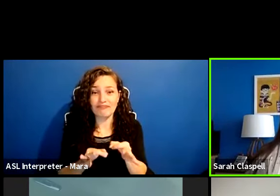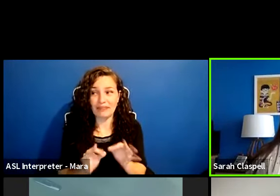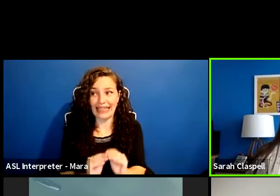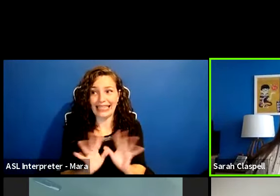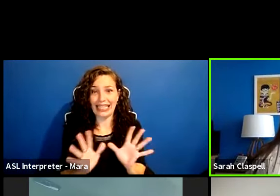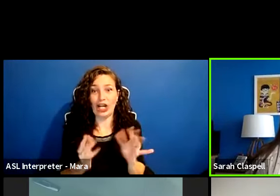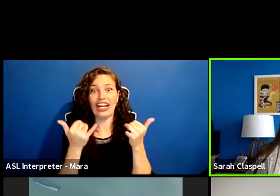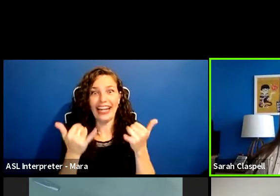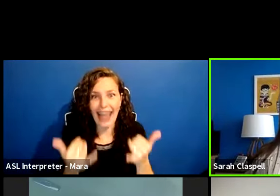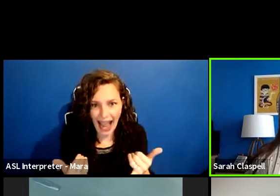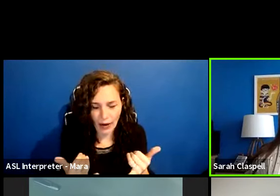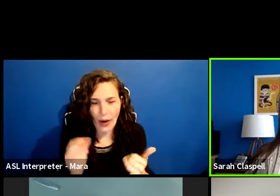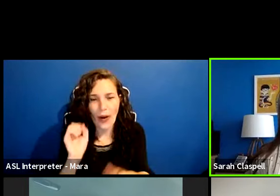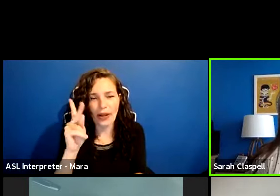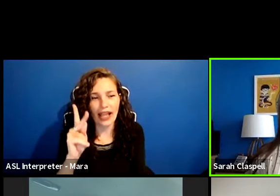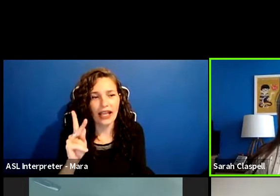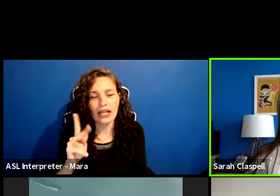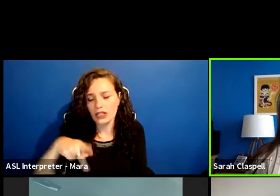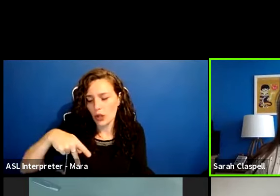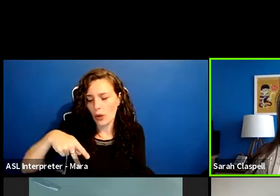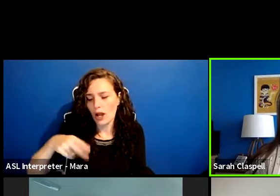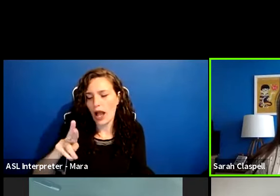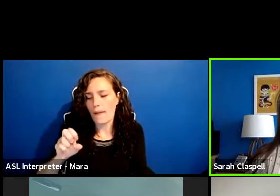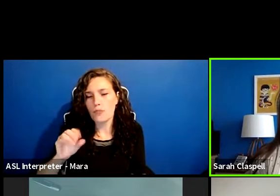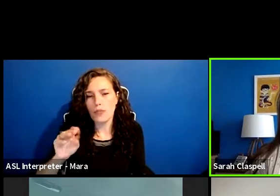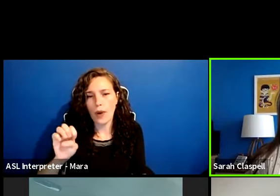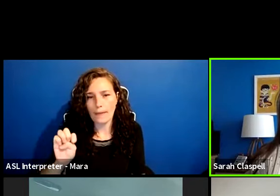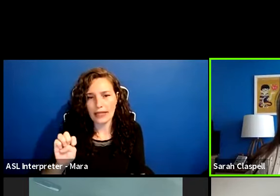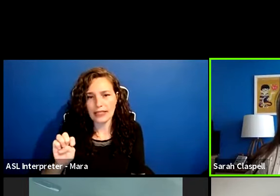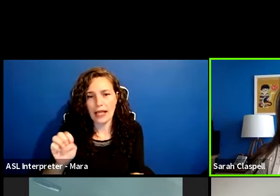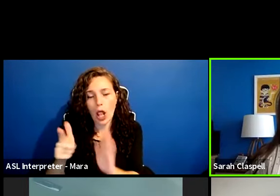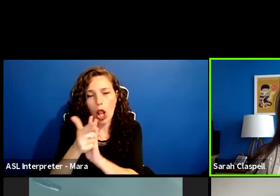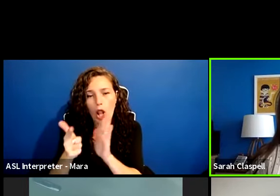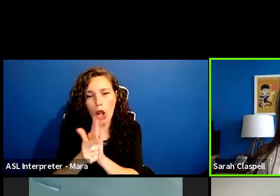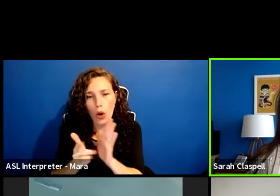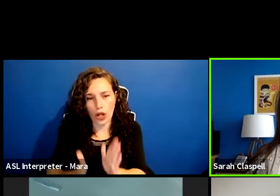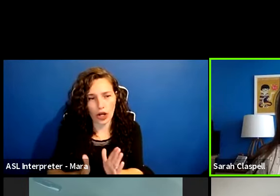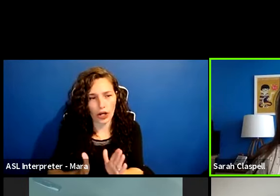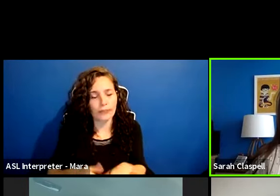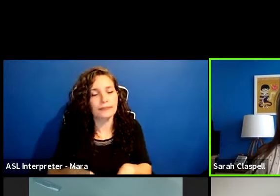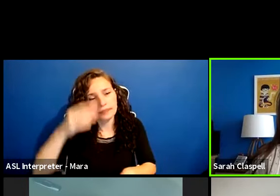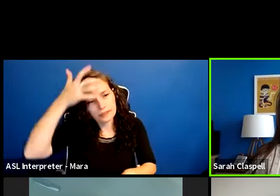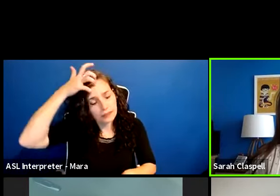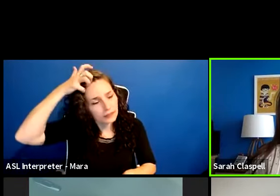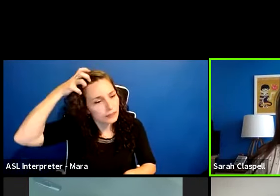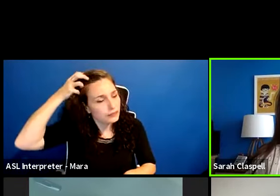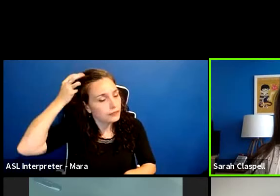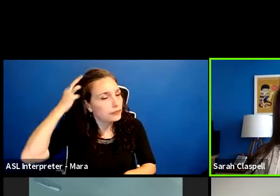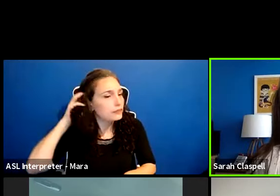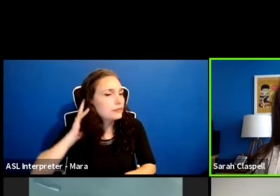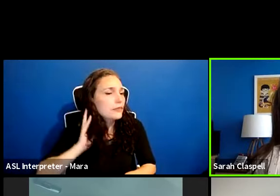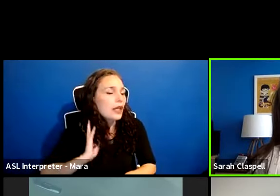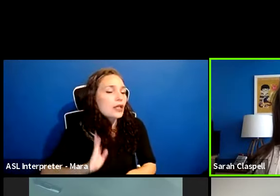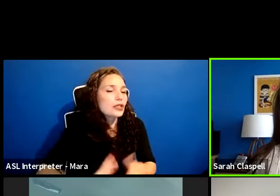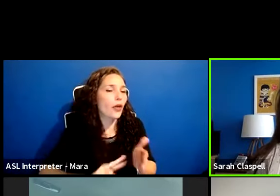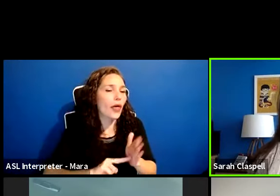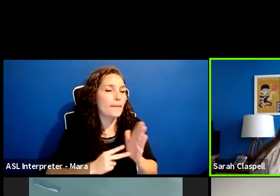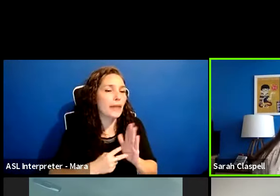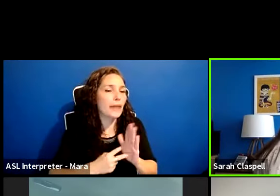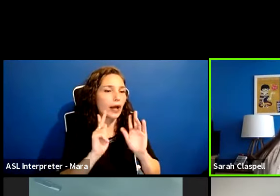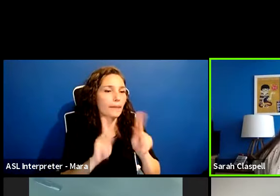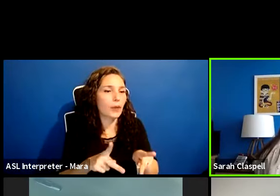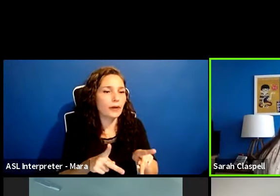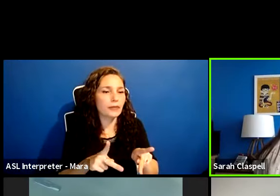we are doing a premise lawyer. Premise lawyer goes like this. Um, we will give one person a